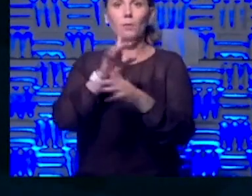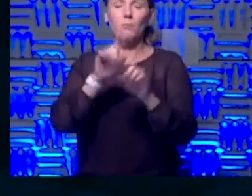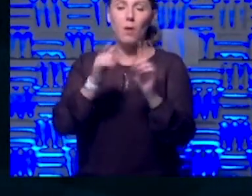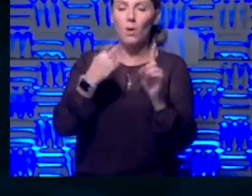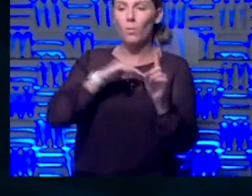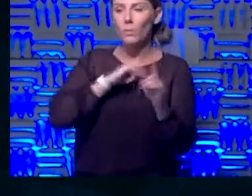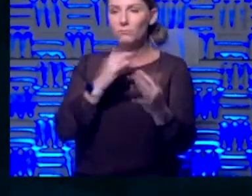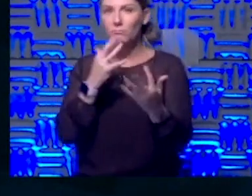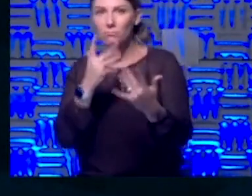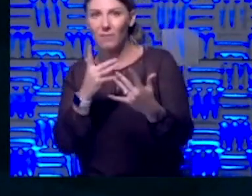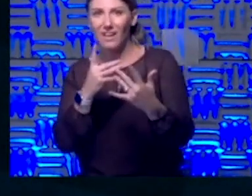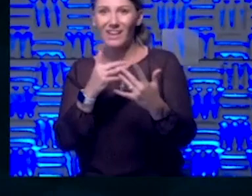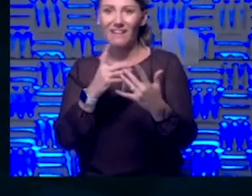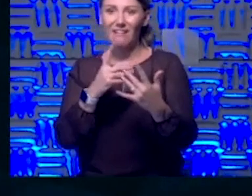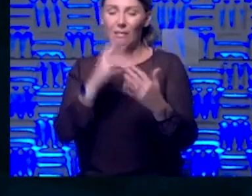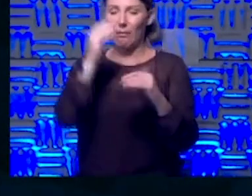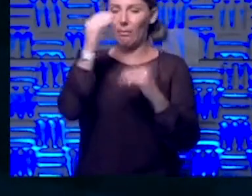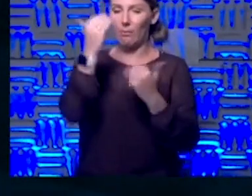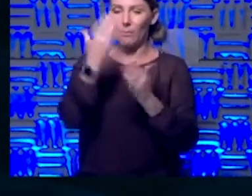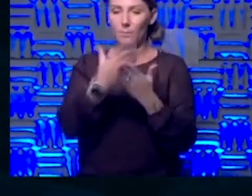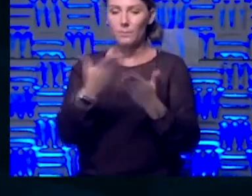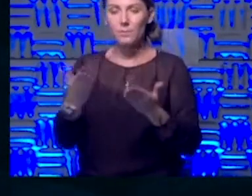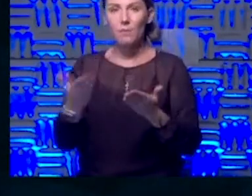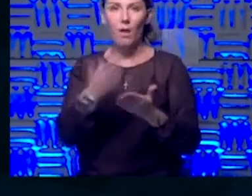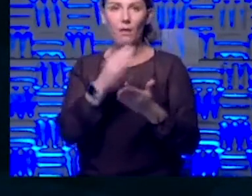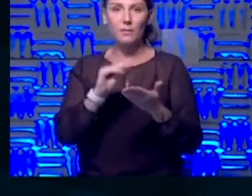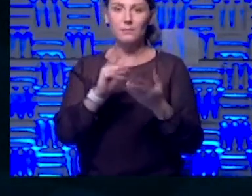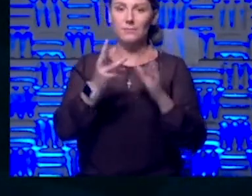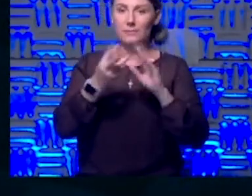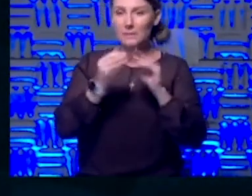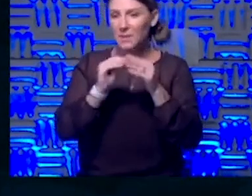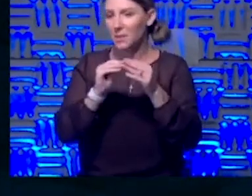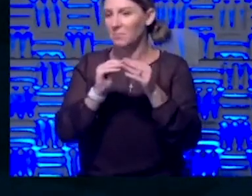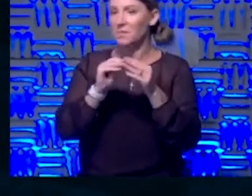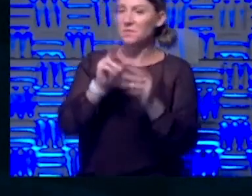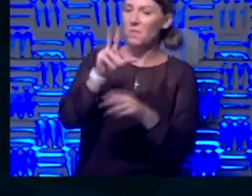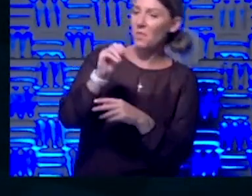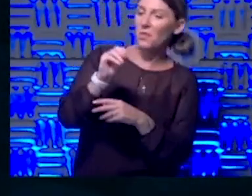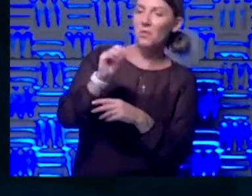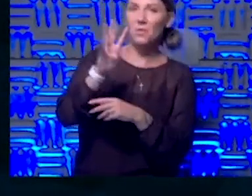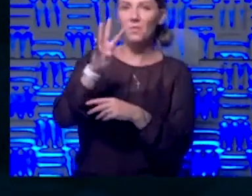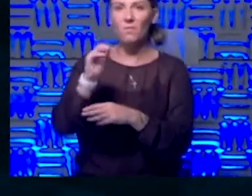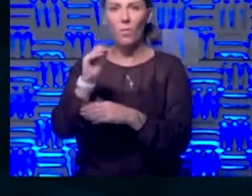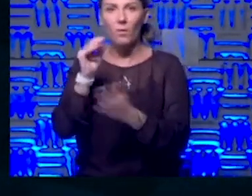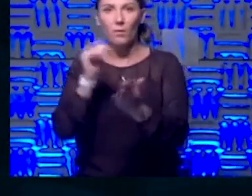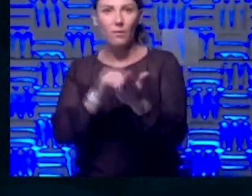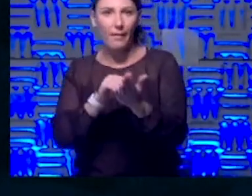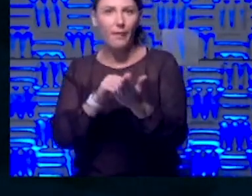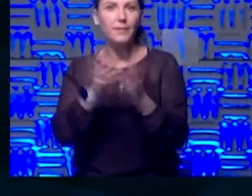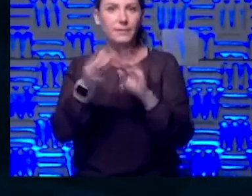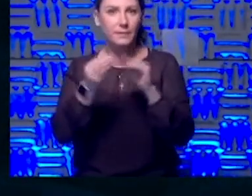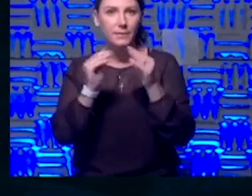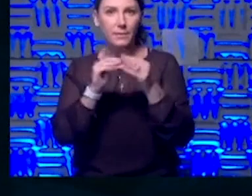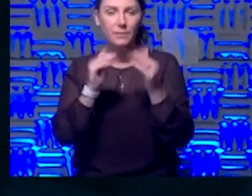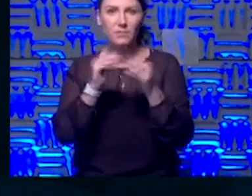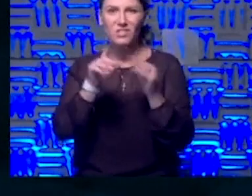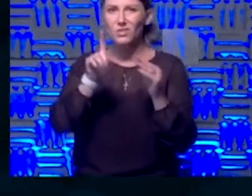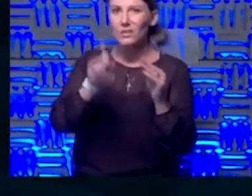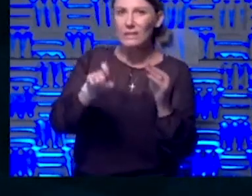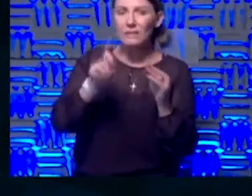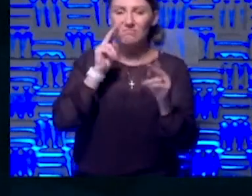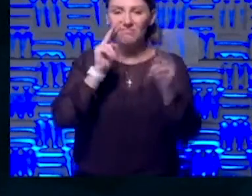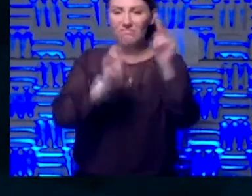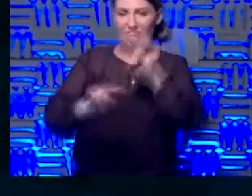limited supplies and, you know, the, the numbers in the thirties or 40,000 numbers. Um, so you'll definitely have to look at the higher risk